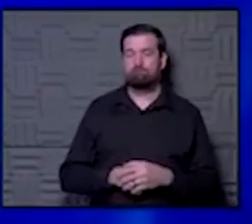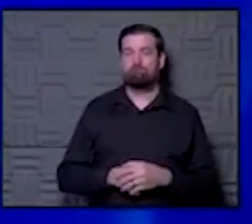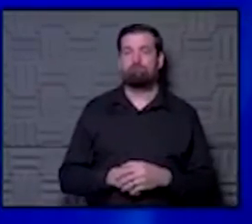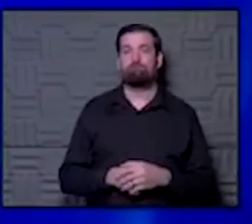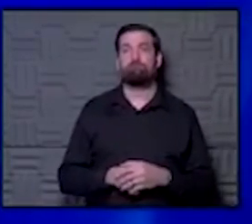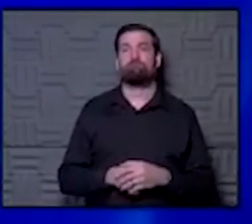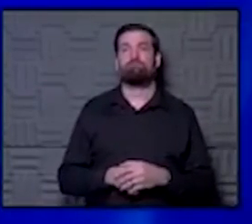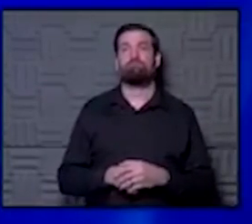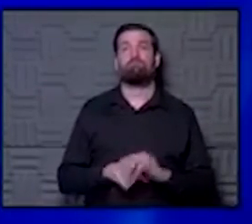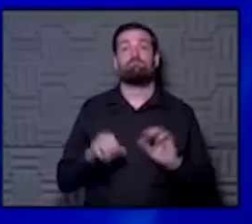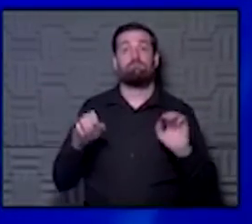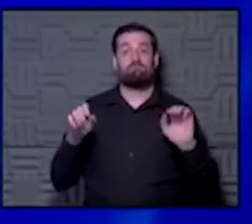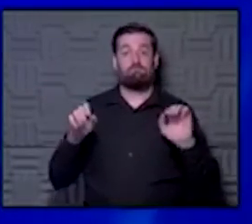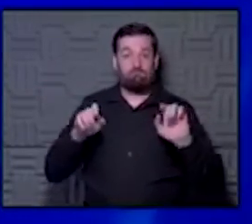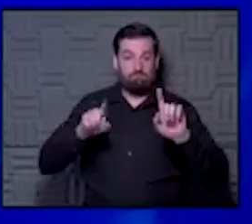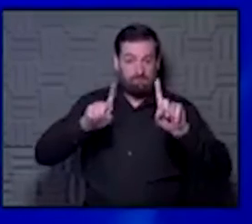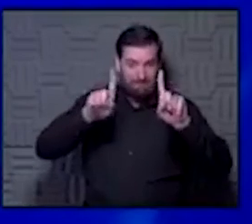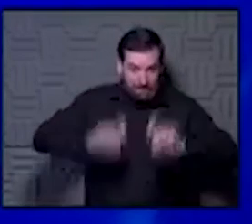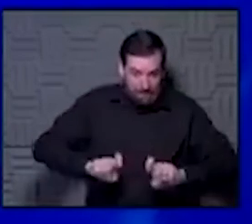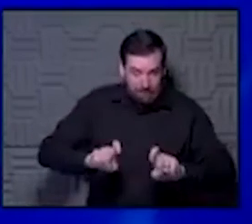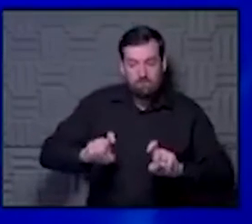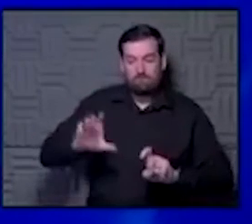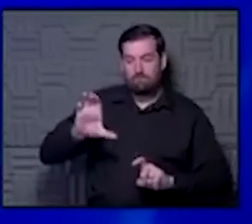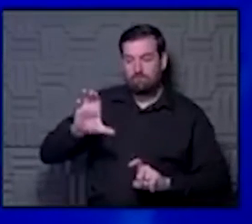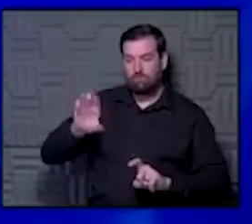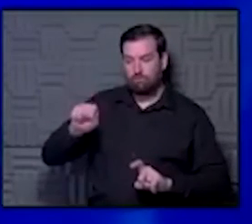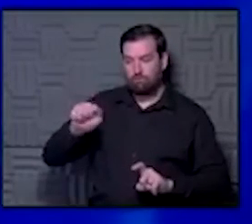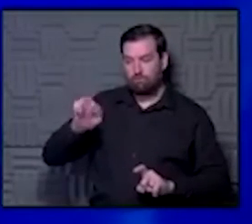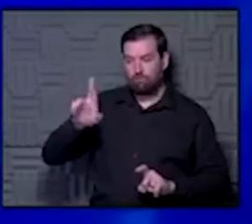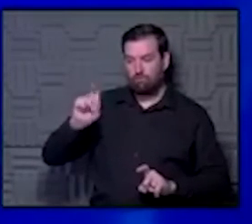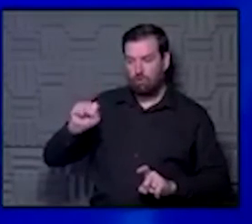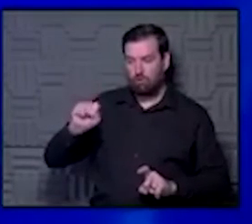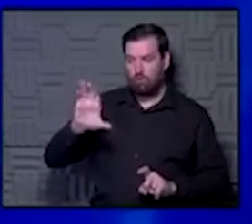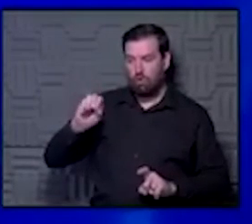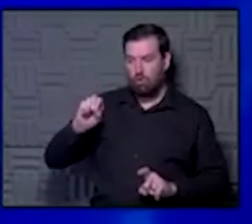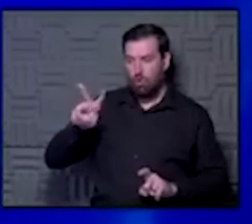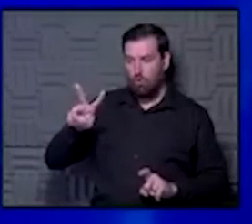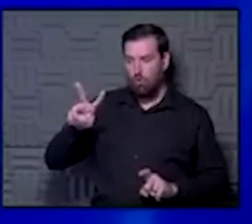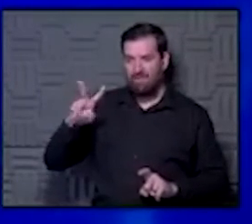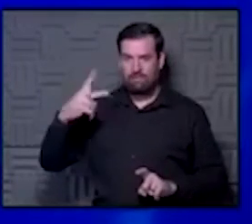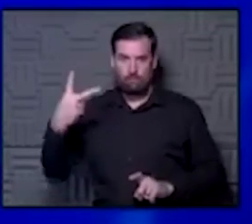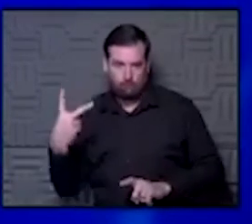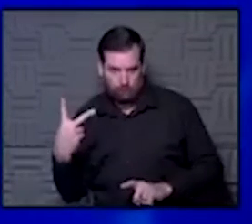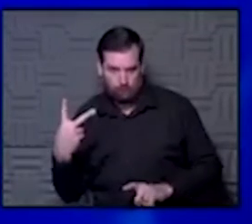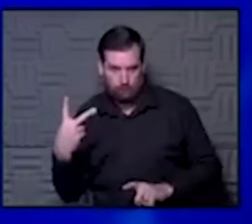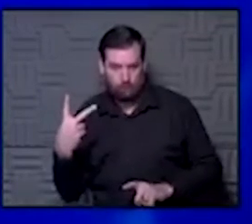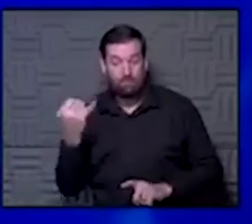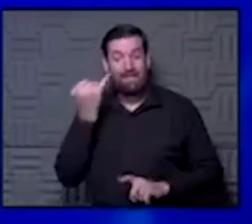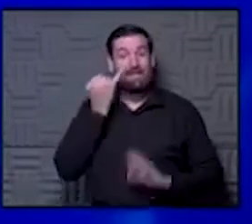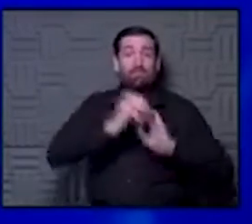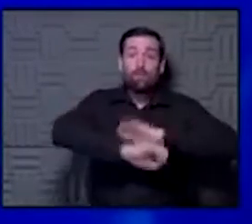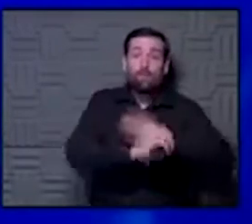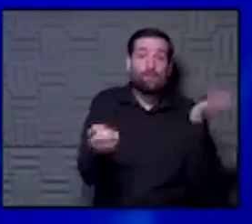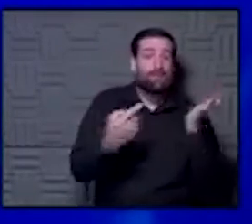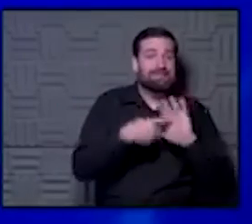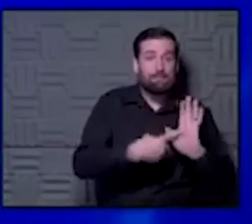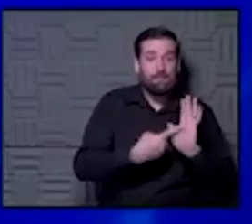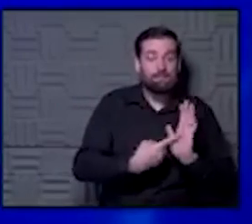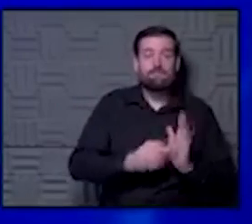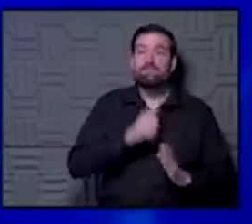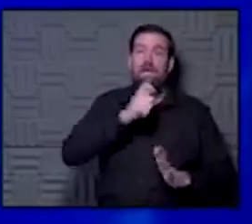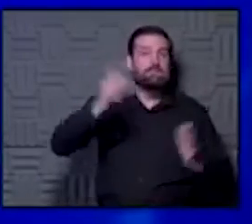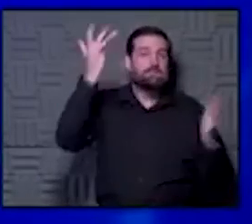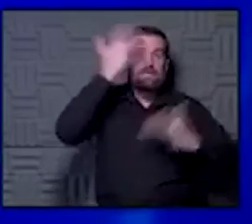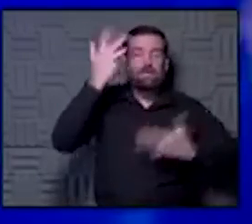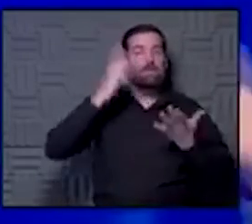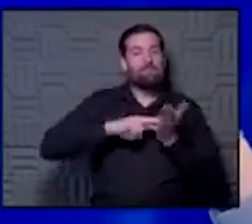if you can be tested and have SARS-CoV-2, that's the virus that causes COVID-19. If you're asymptomatic and you're not ill, you